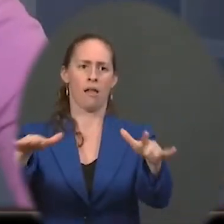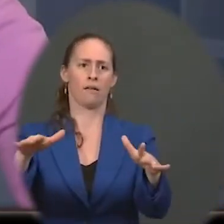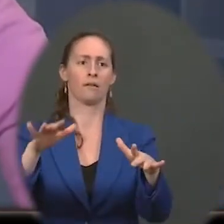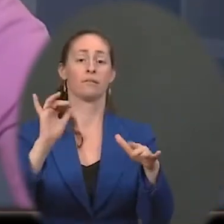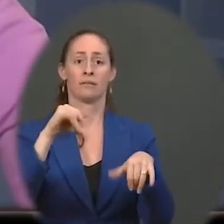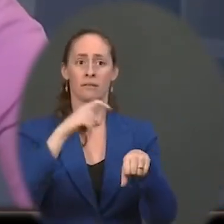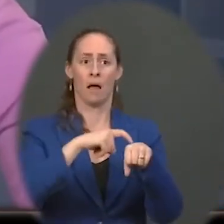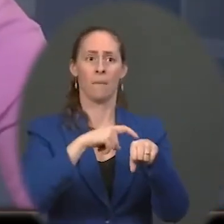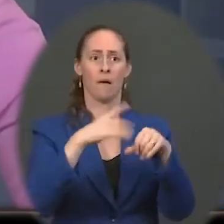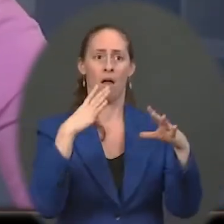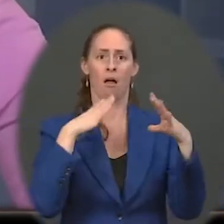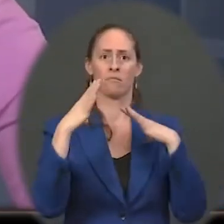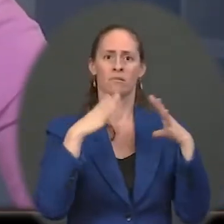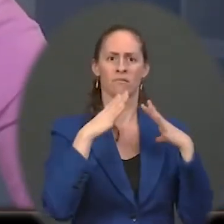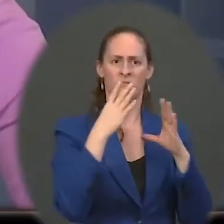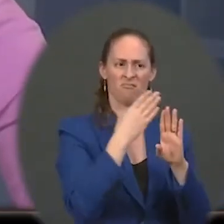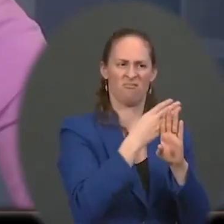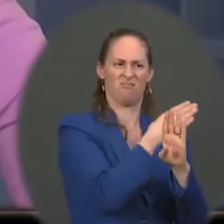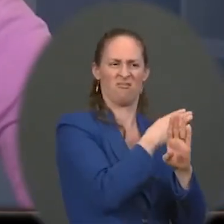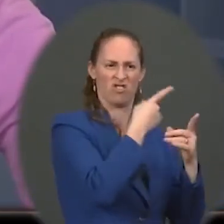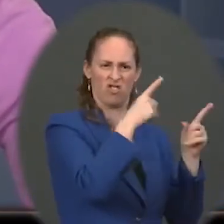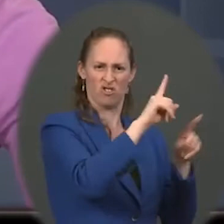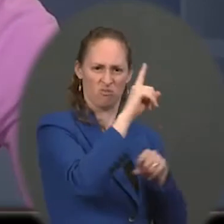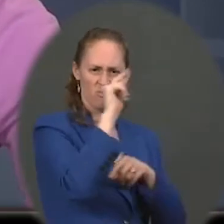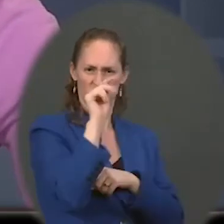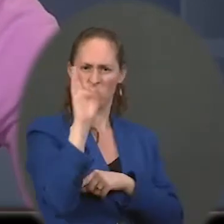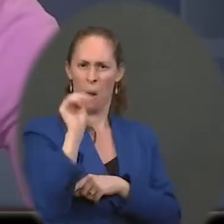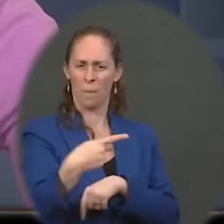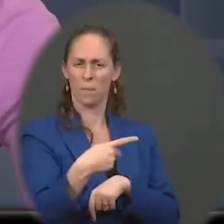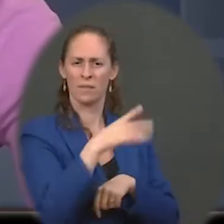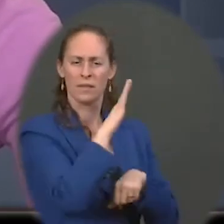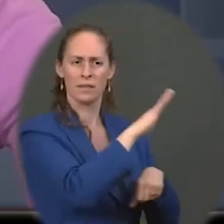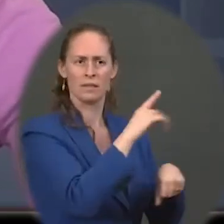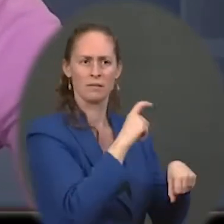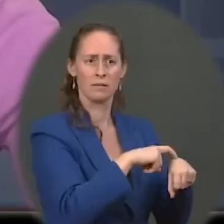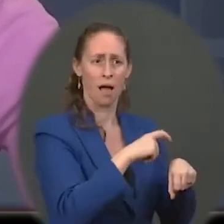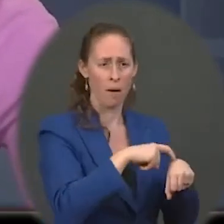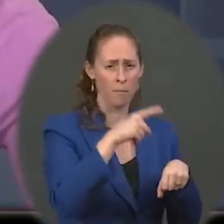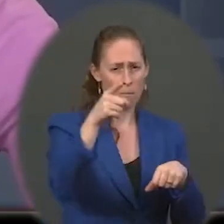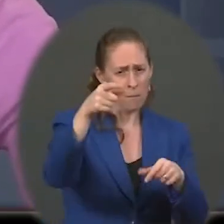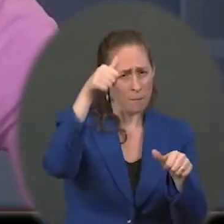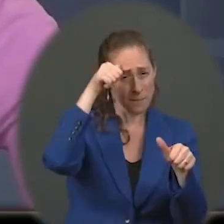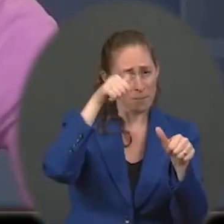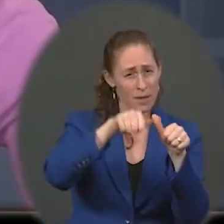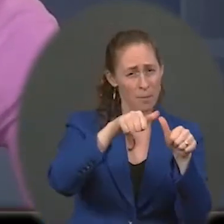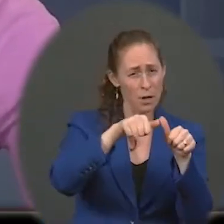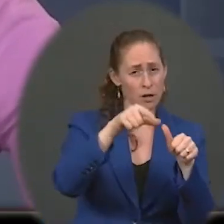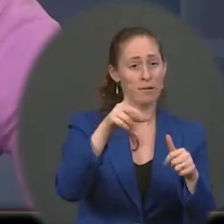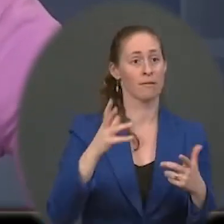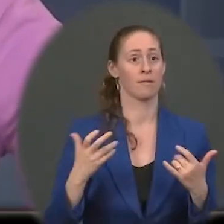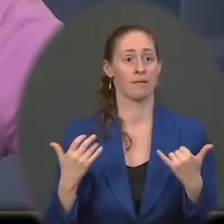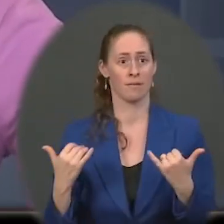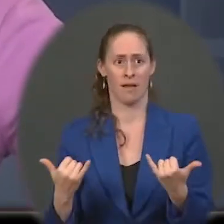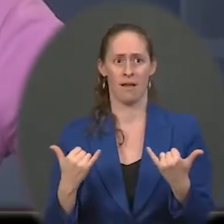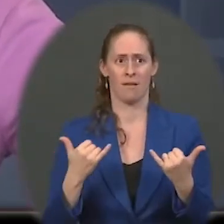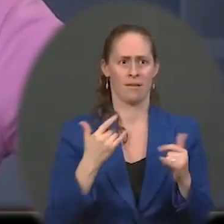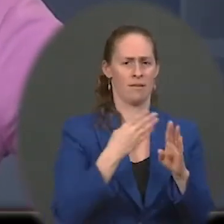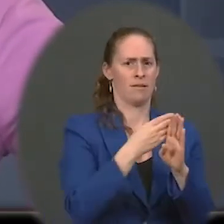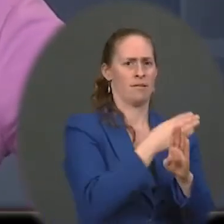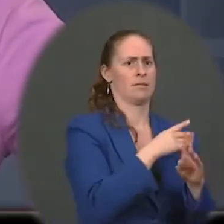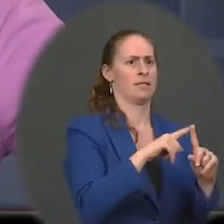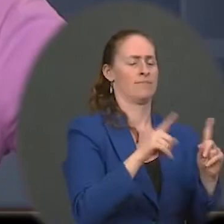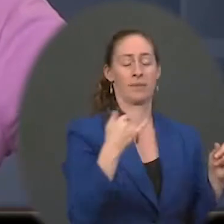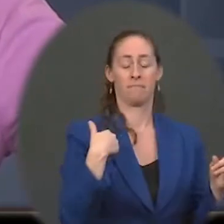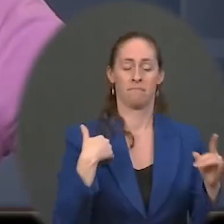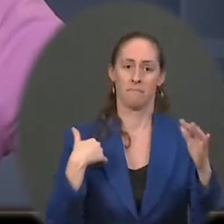holiday season. So, that's something to remember. This was a different time a year ago. And so, fast forward a year